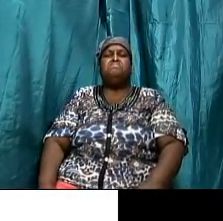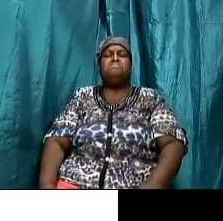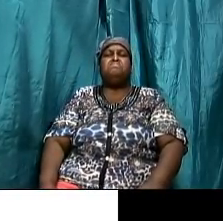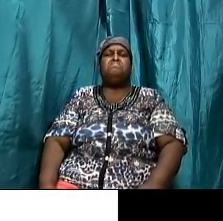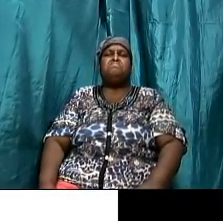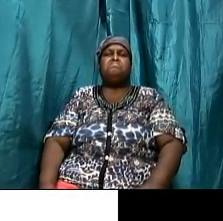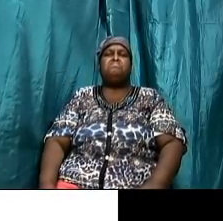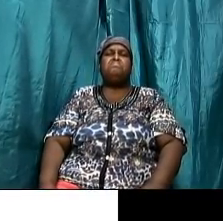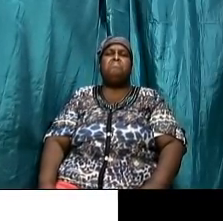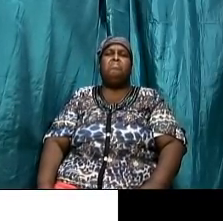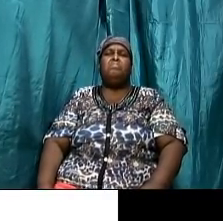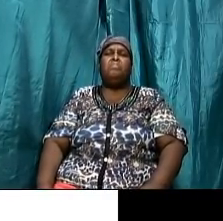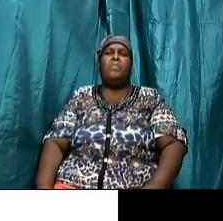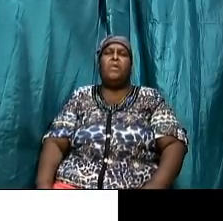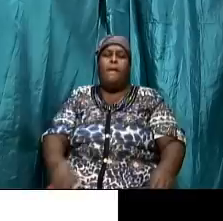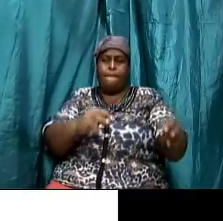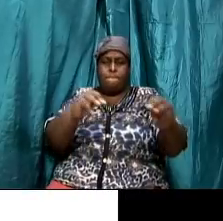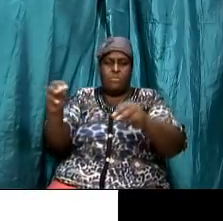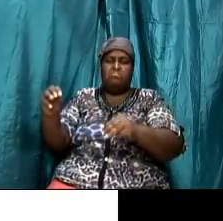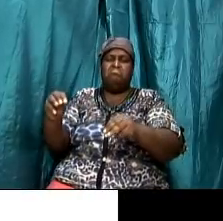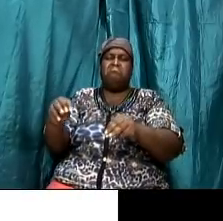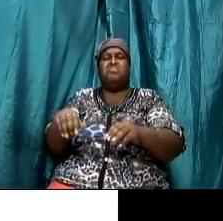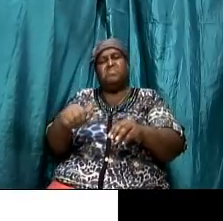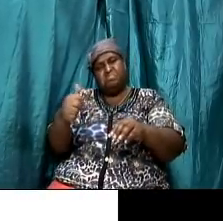but let us move to another point